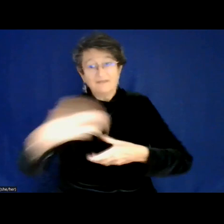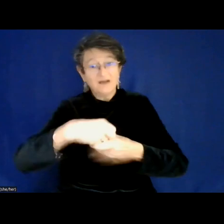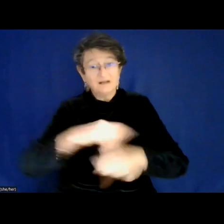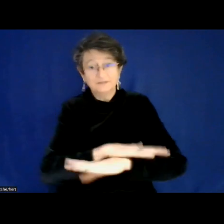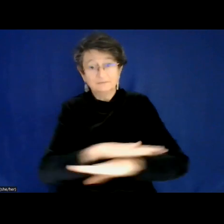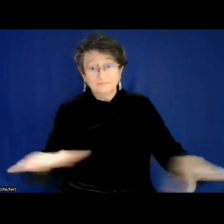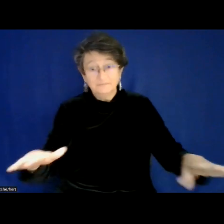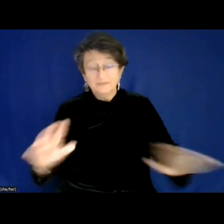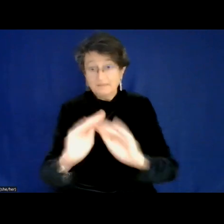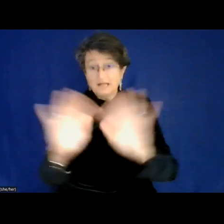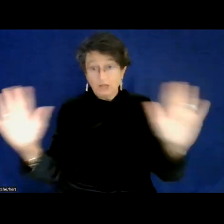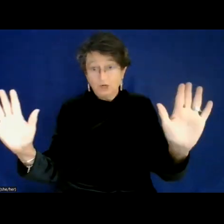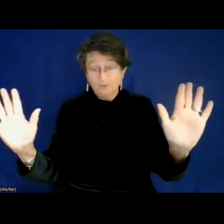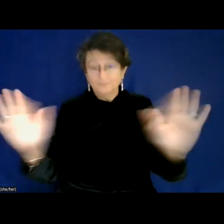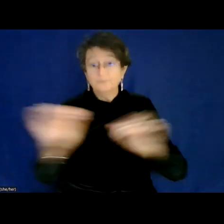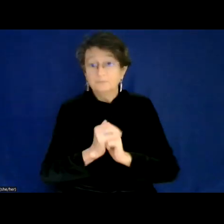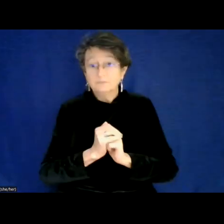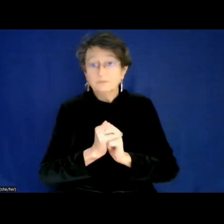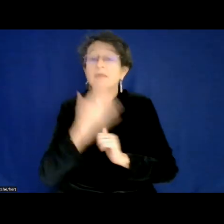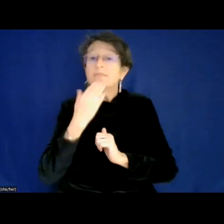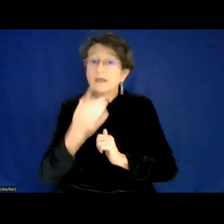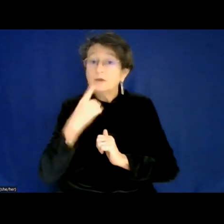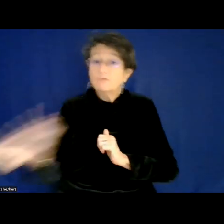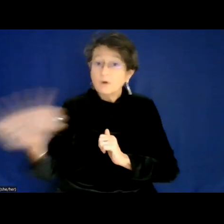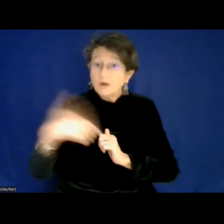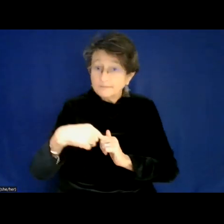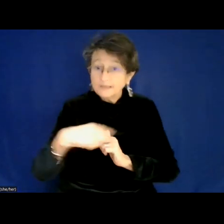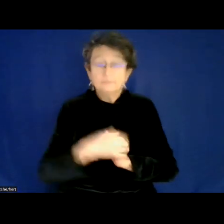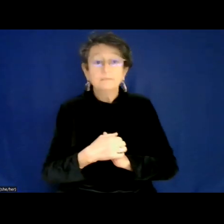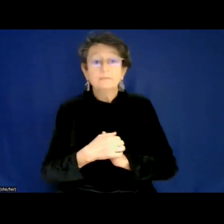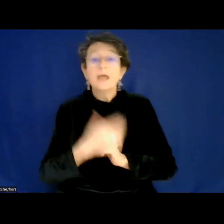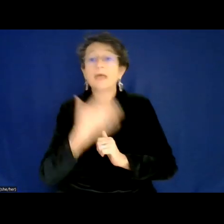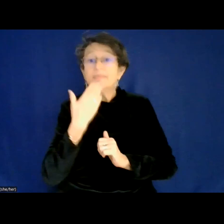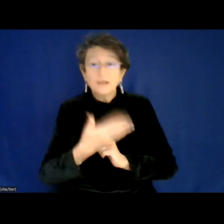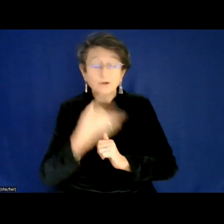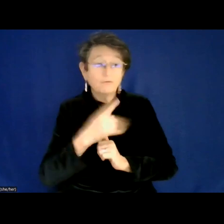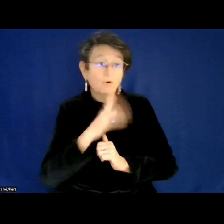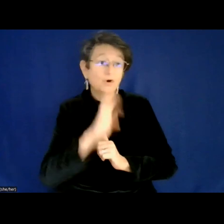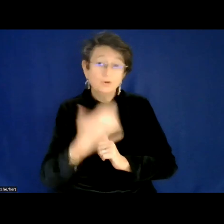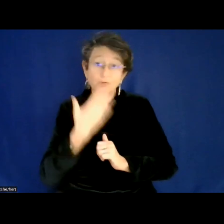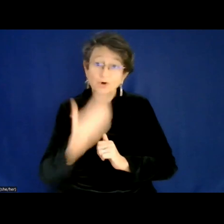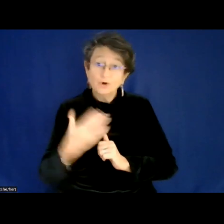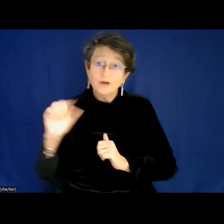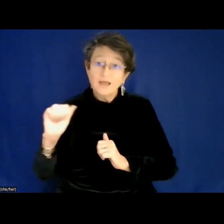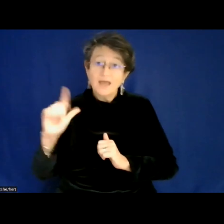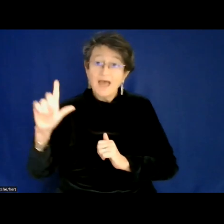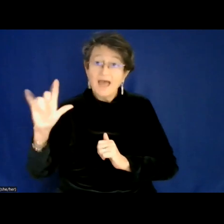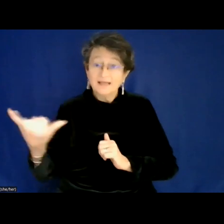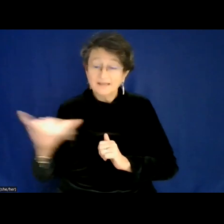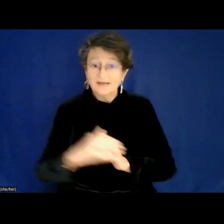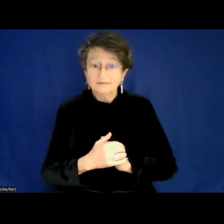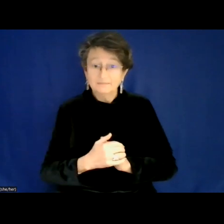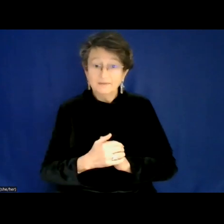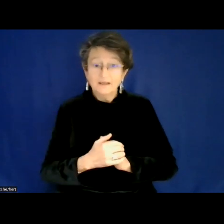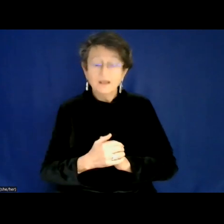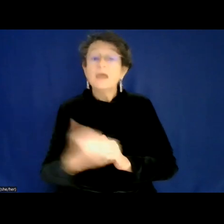So thanks for being here and being a good ally. So if you, again, if you have a question for